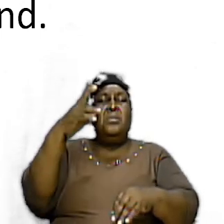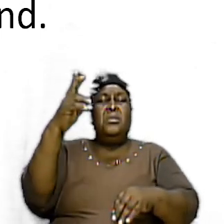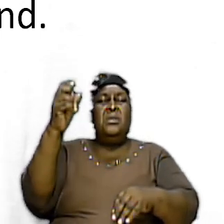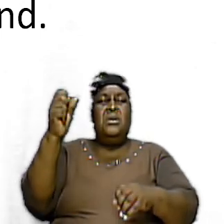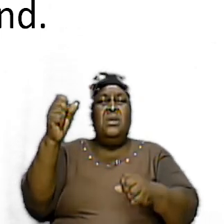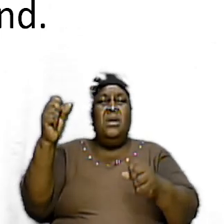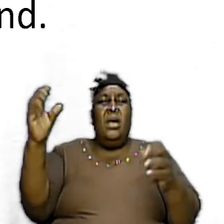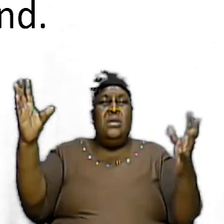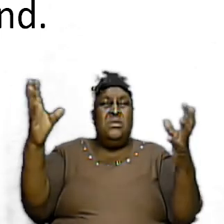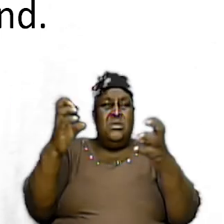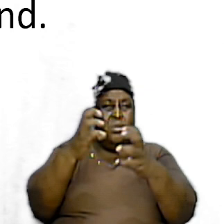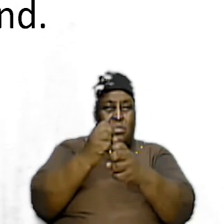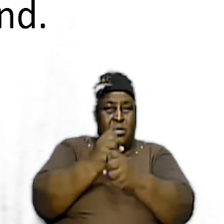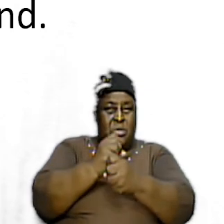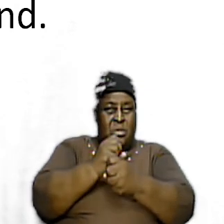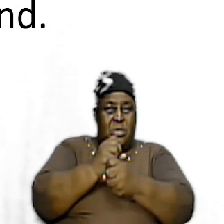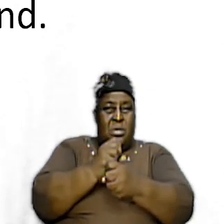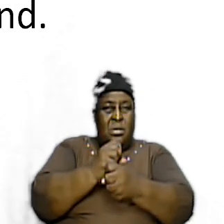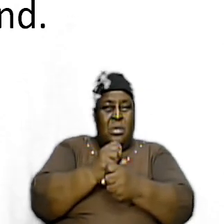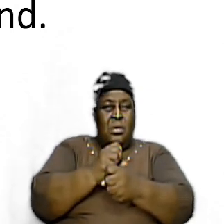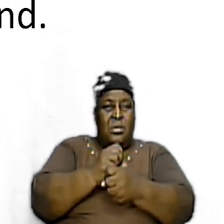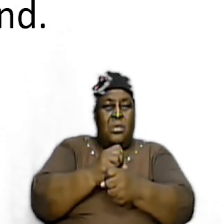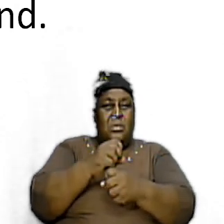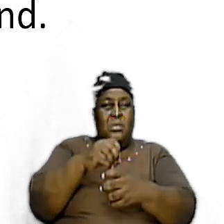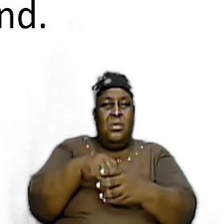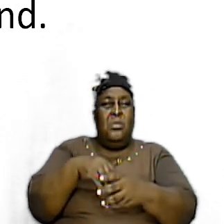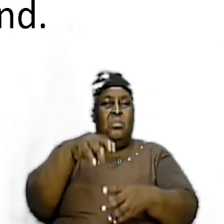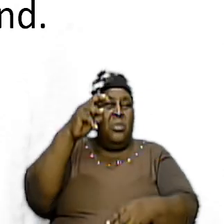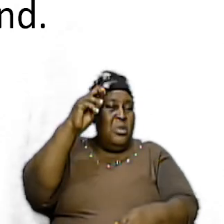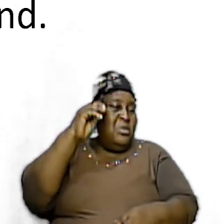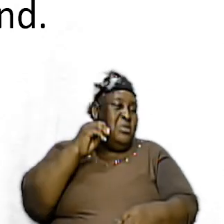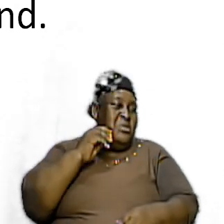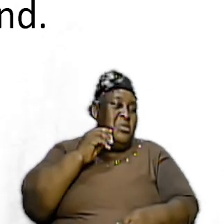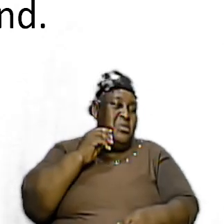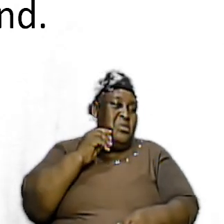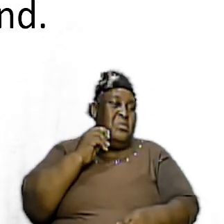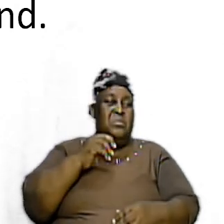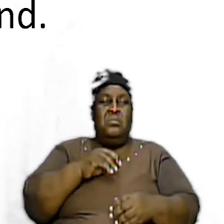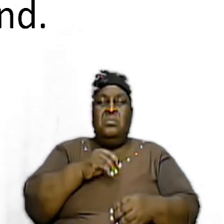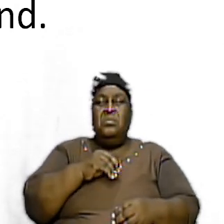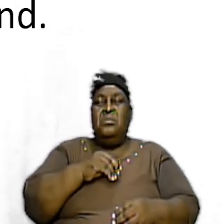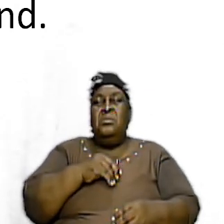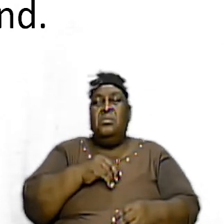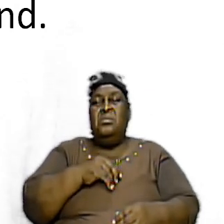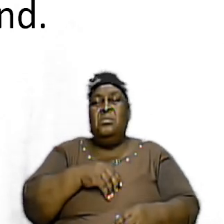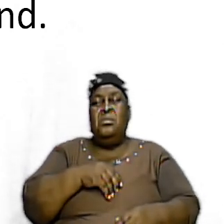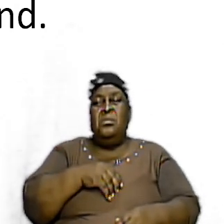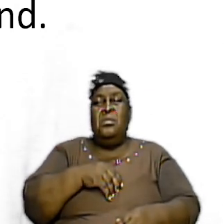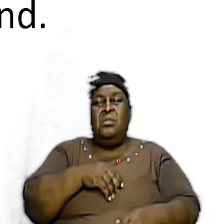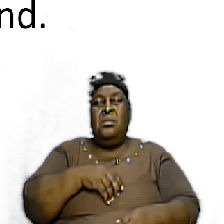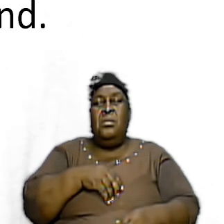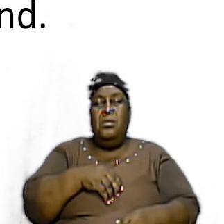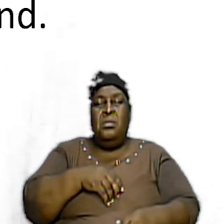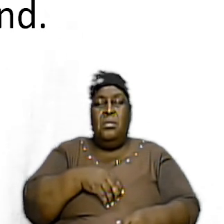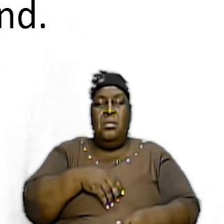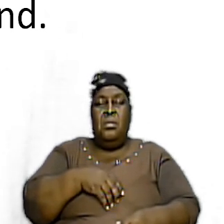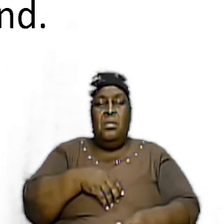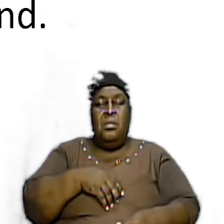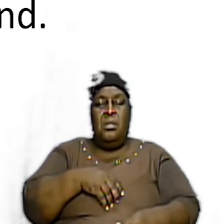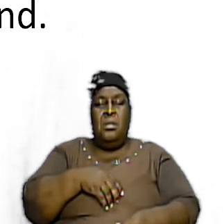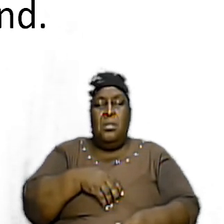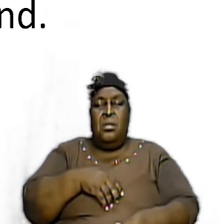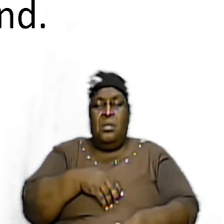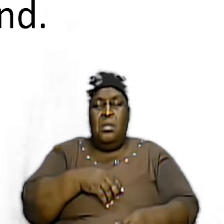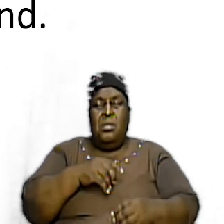and so when in Saint Matthew chapter 16 which we mentioned just a while ago Jesus was talking about the church the